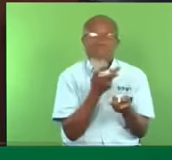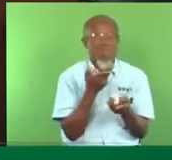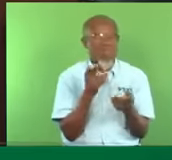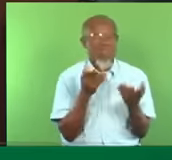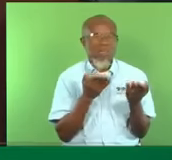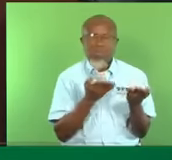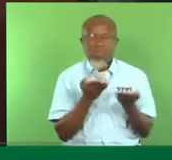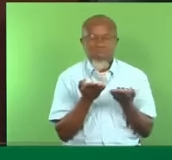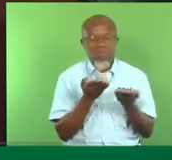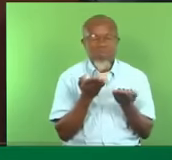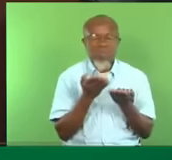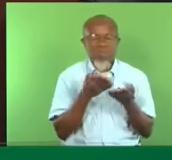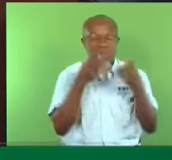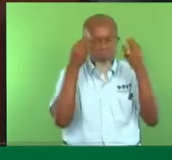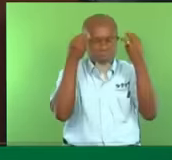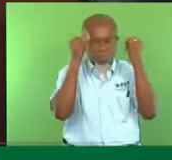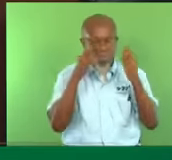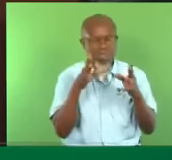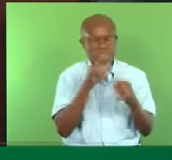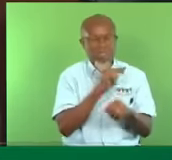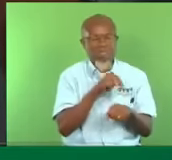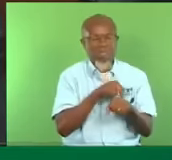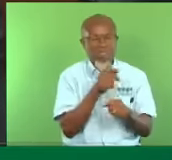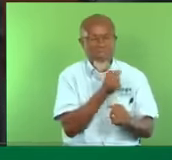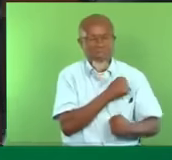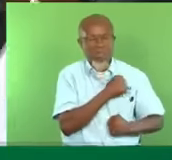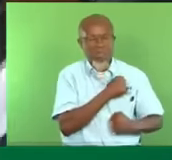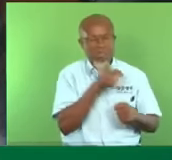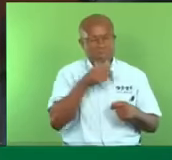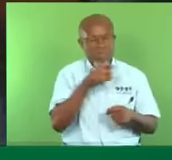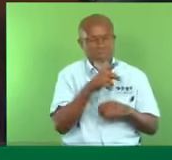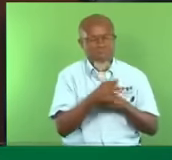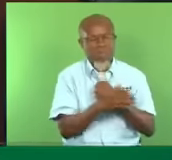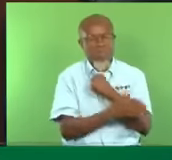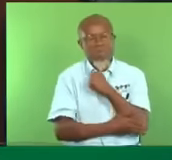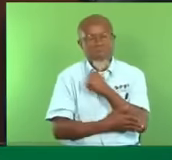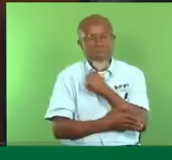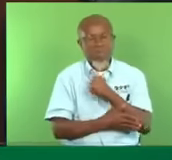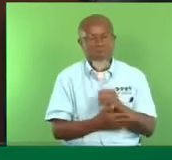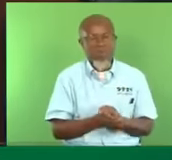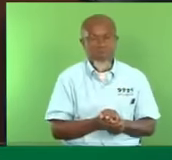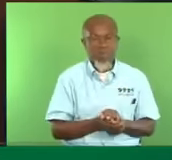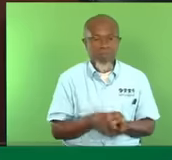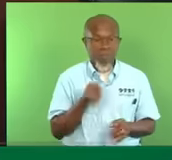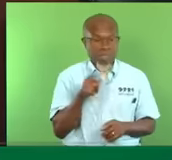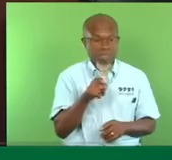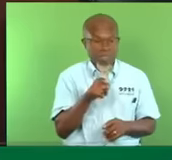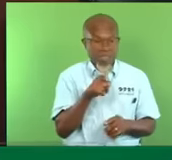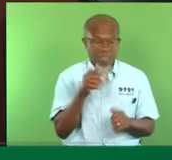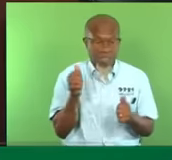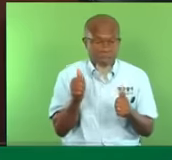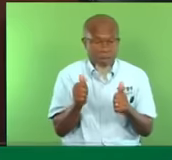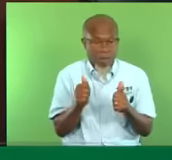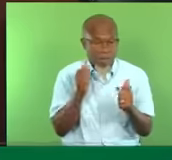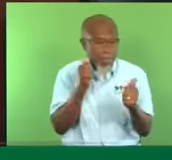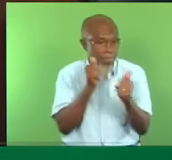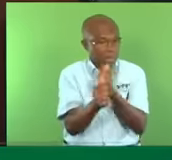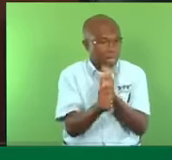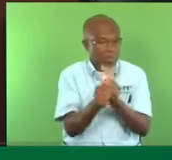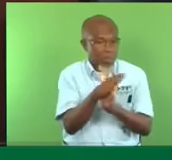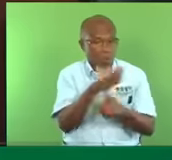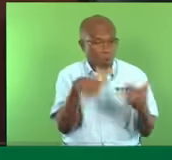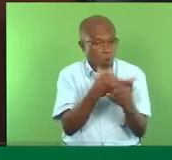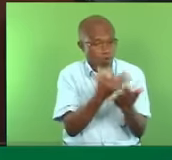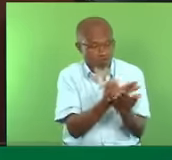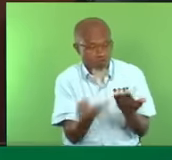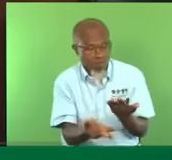the history of the sector. Mr. Speaker, he has surpassed all failure standards.